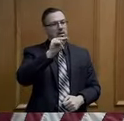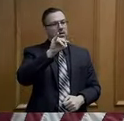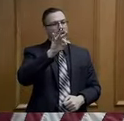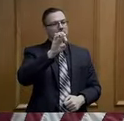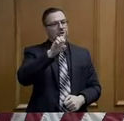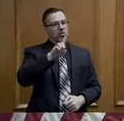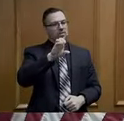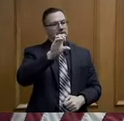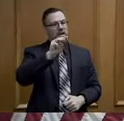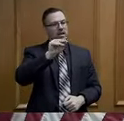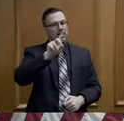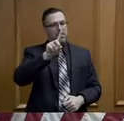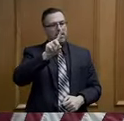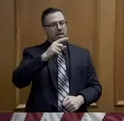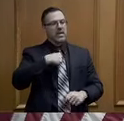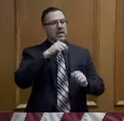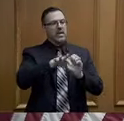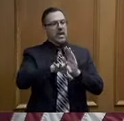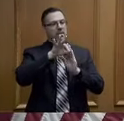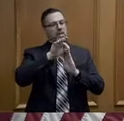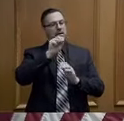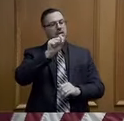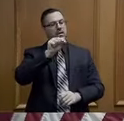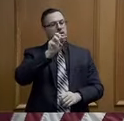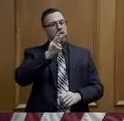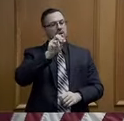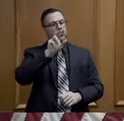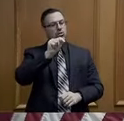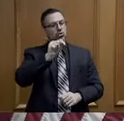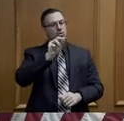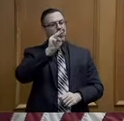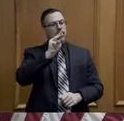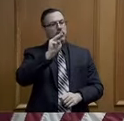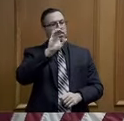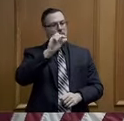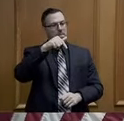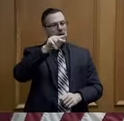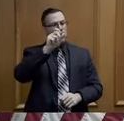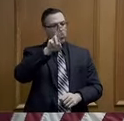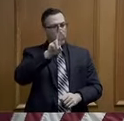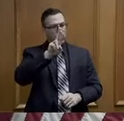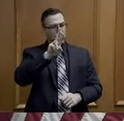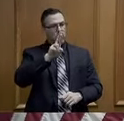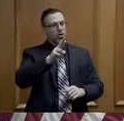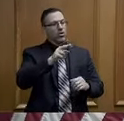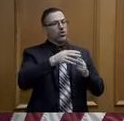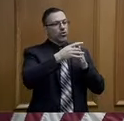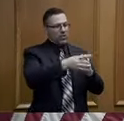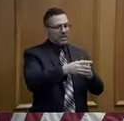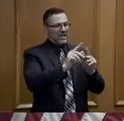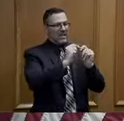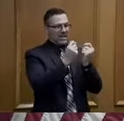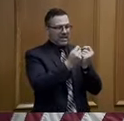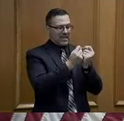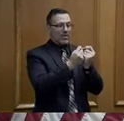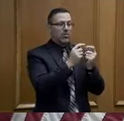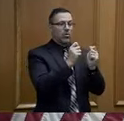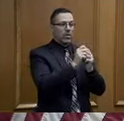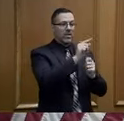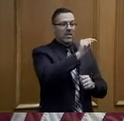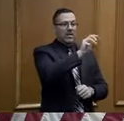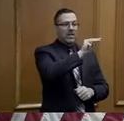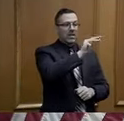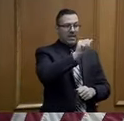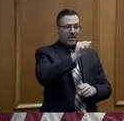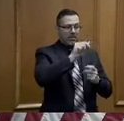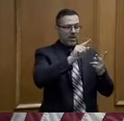appointed Commissioner Stewart McWhorter to head this strategic joint effort between TEMA, the Department of Health, and the Department of Military.